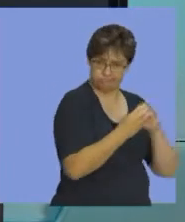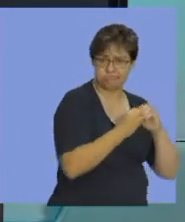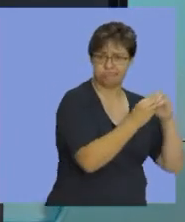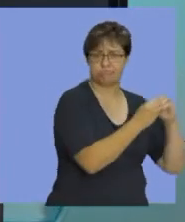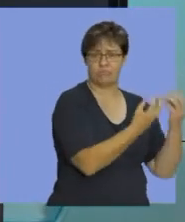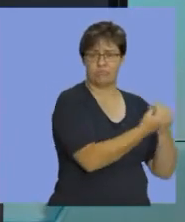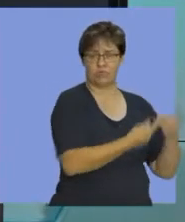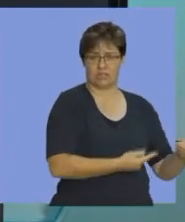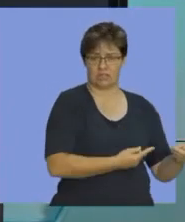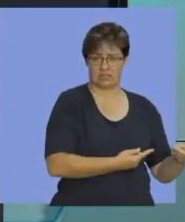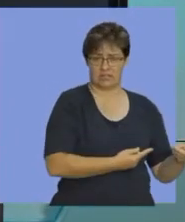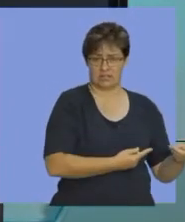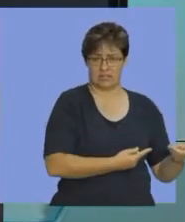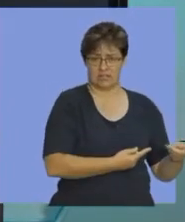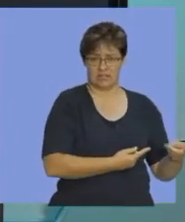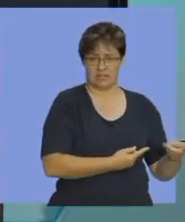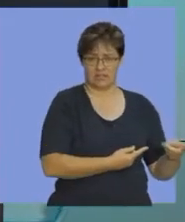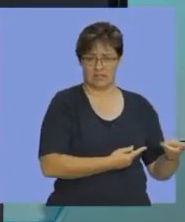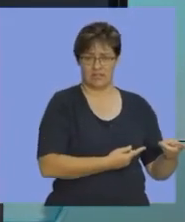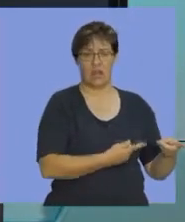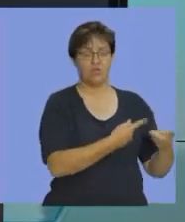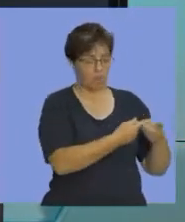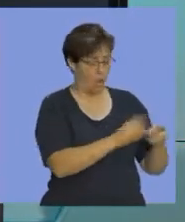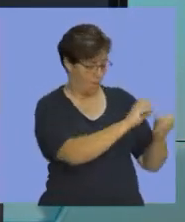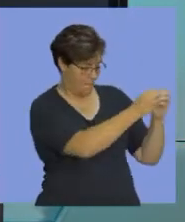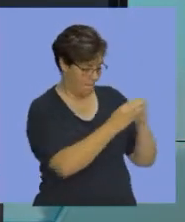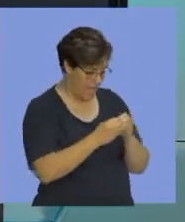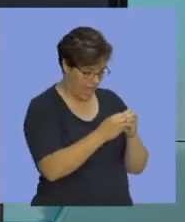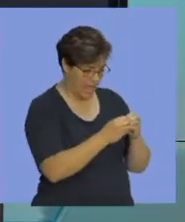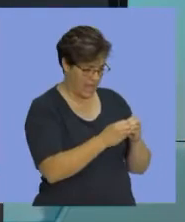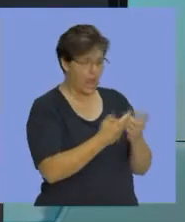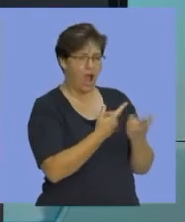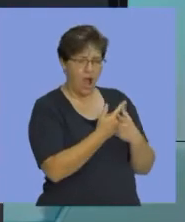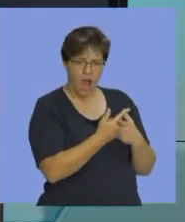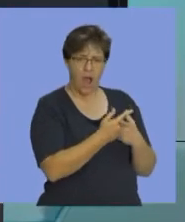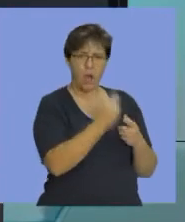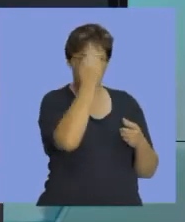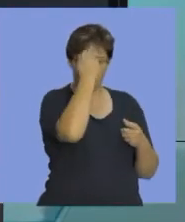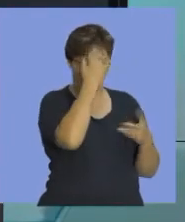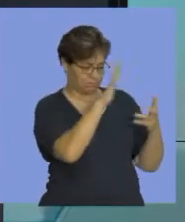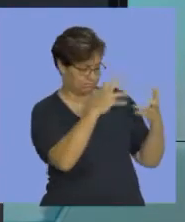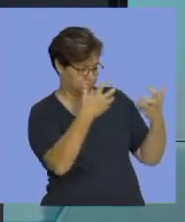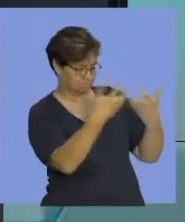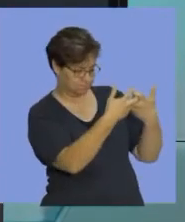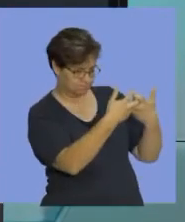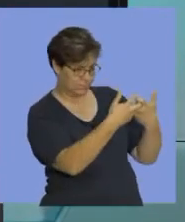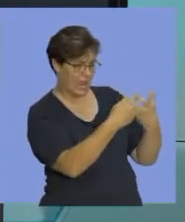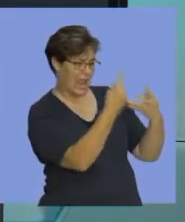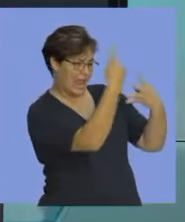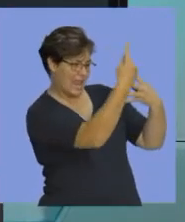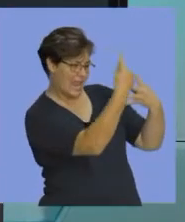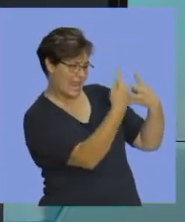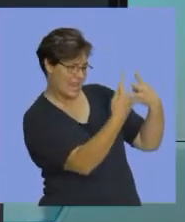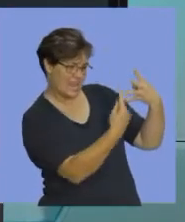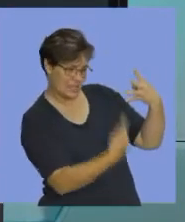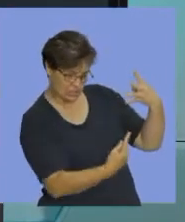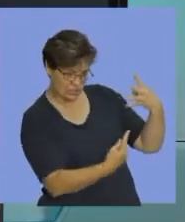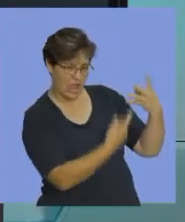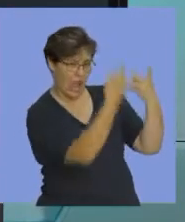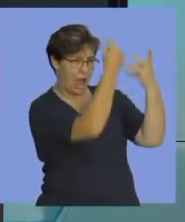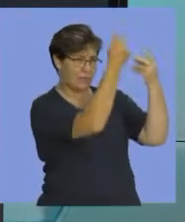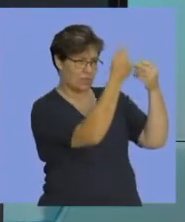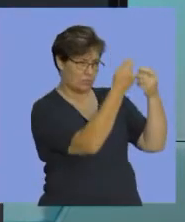It means you're making the product and attaching a cost price to each of its components.